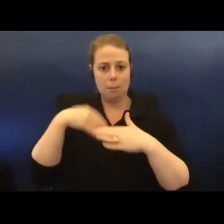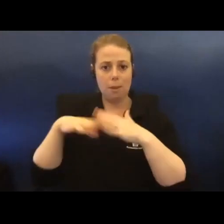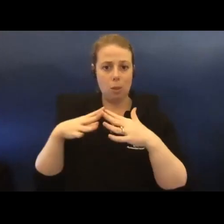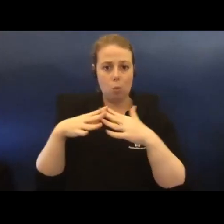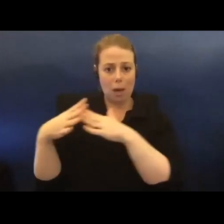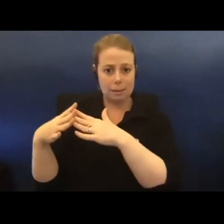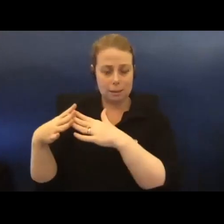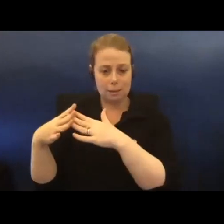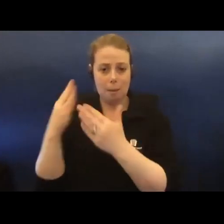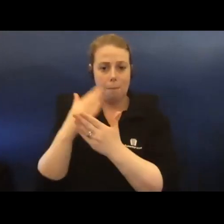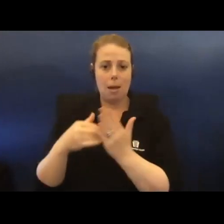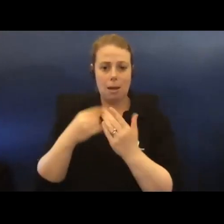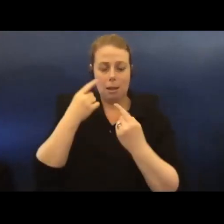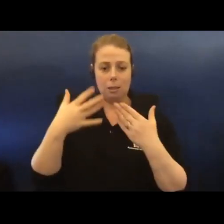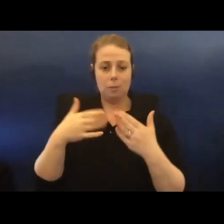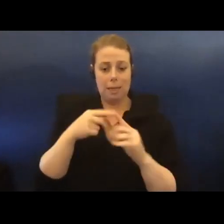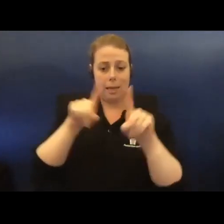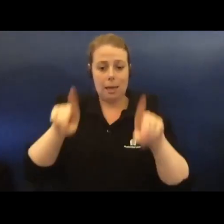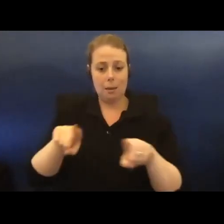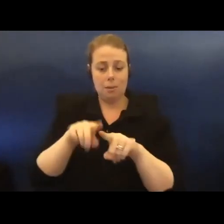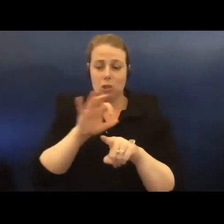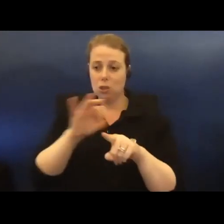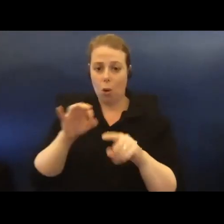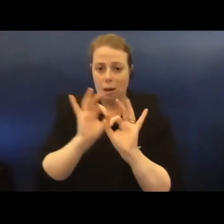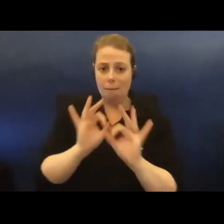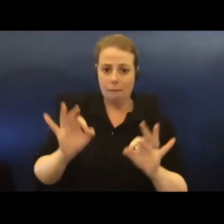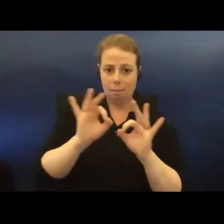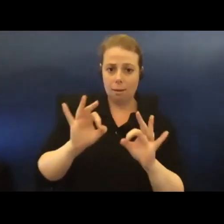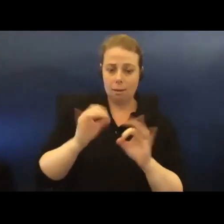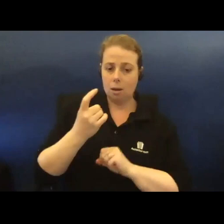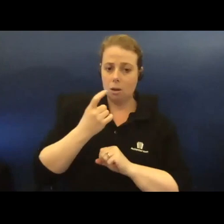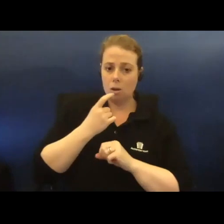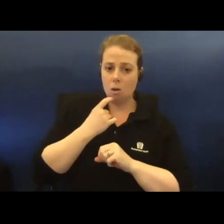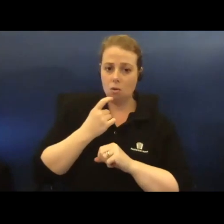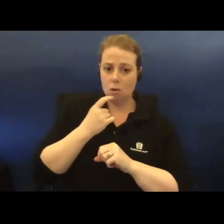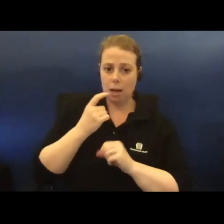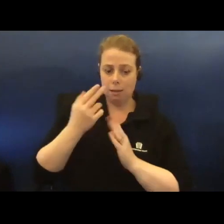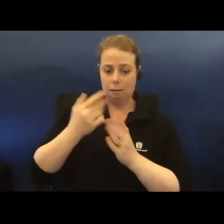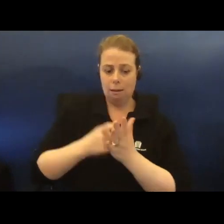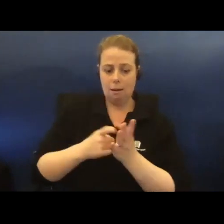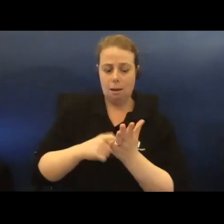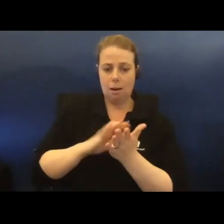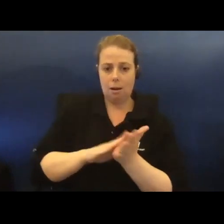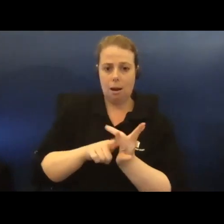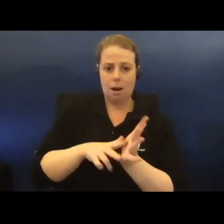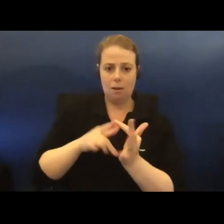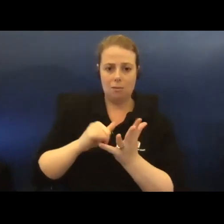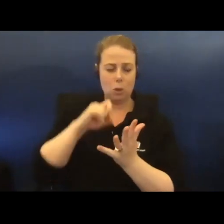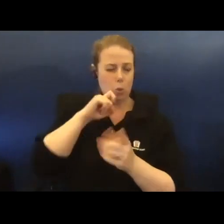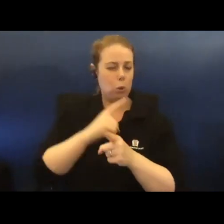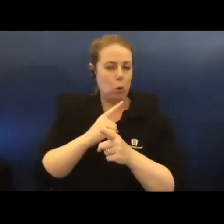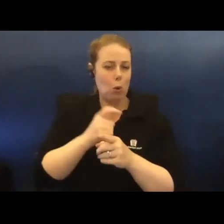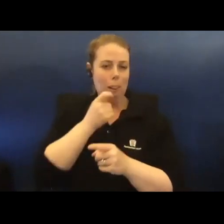The Image is Not Nothing, Concrete Archives, curated by Lisa Radford and Ioani Sceis and I'll be talking about that a little bit